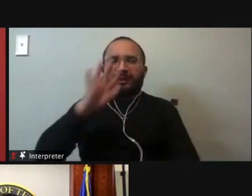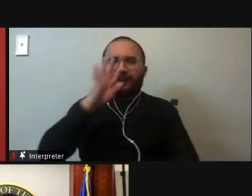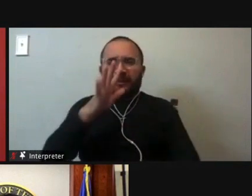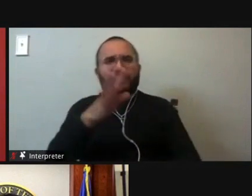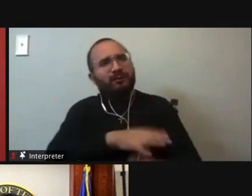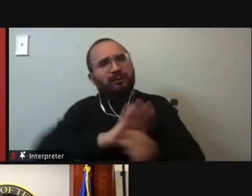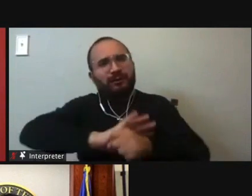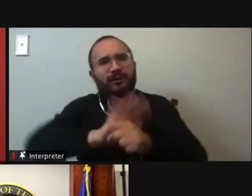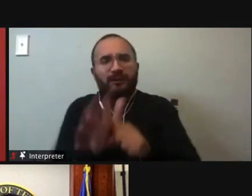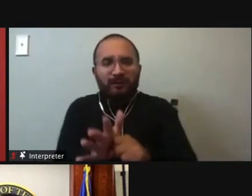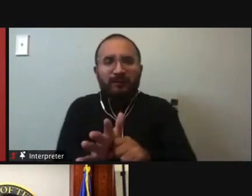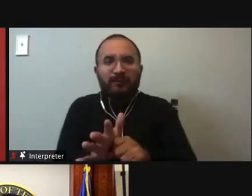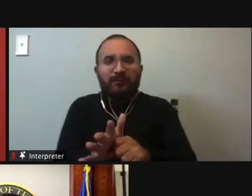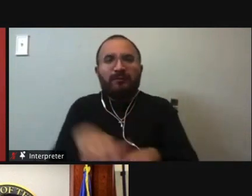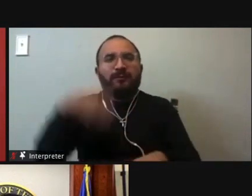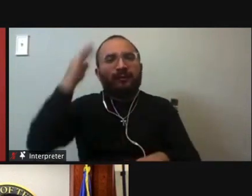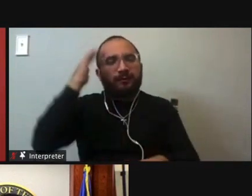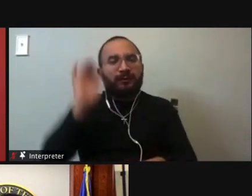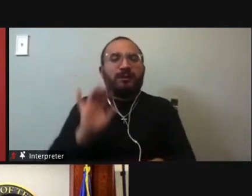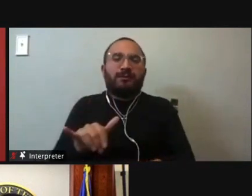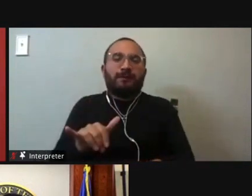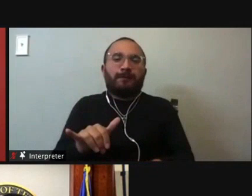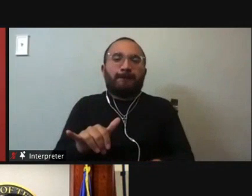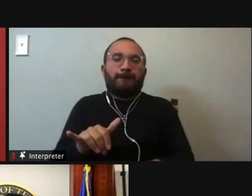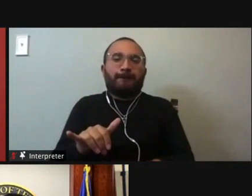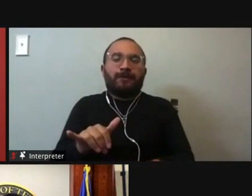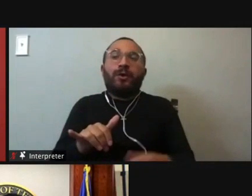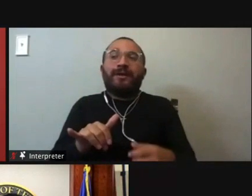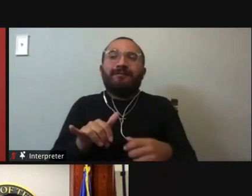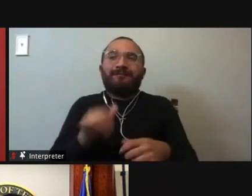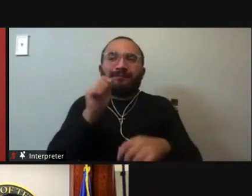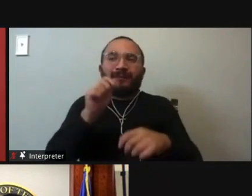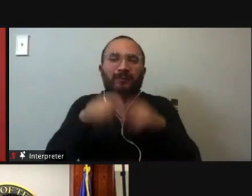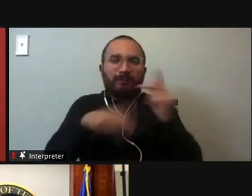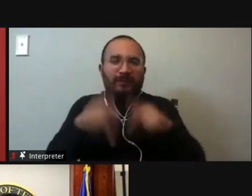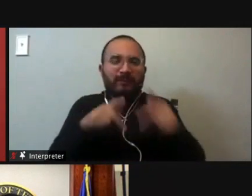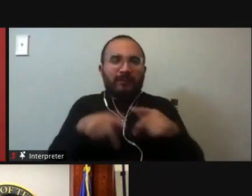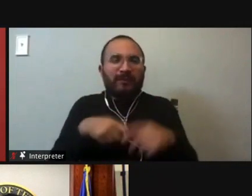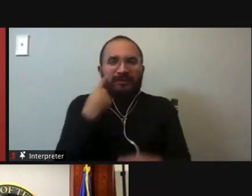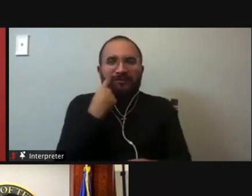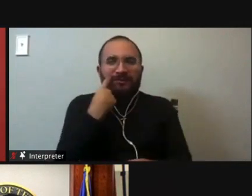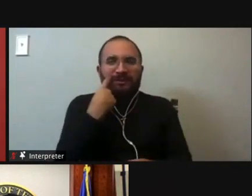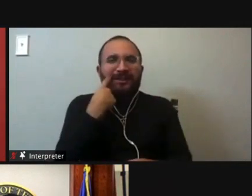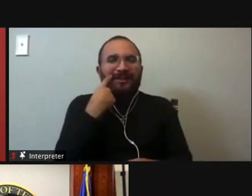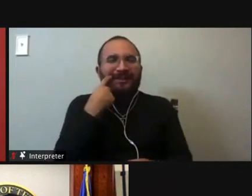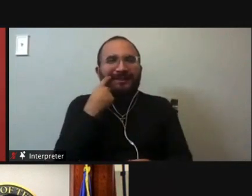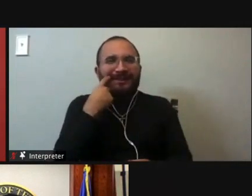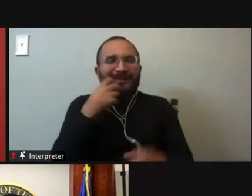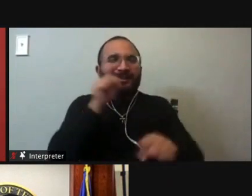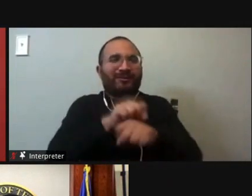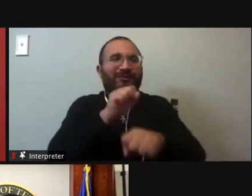pandemic on the young community, but particularly those who have lost jobs, incomes, suffered a mental health decline,